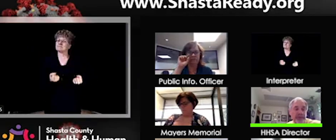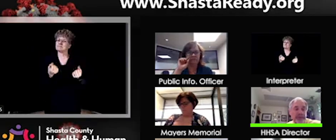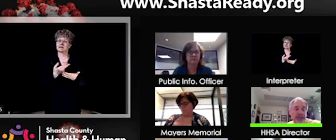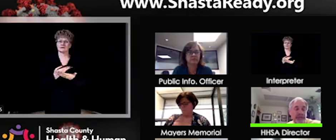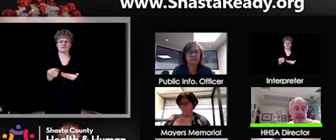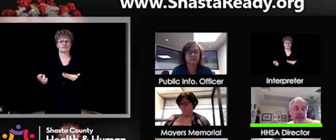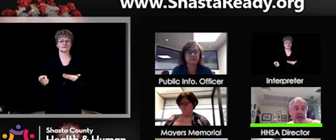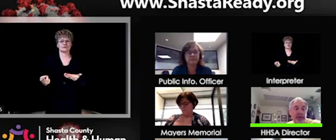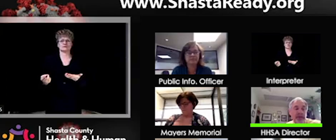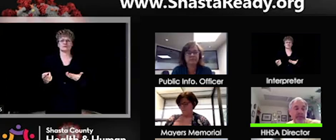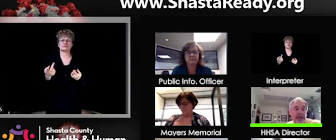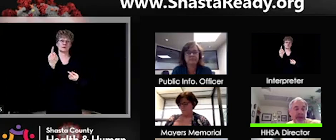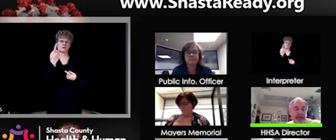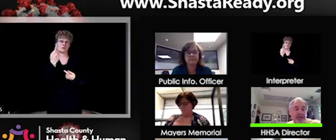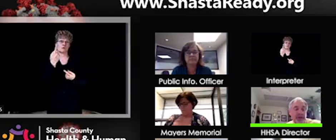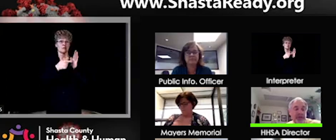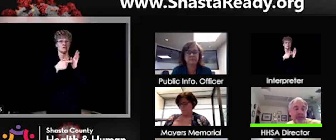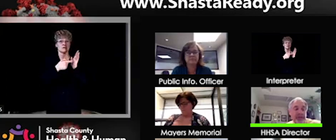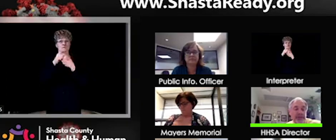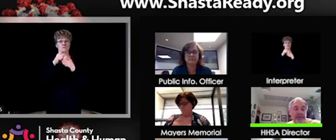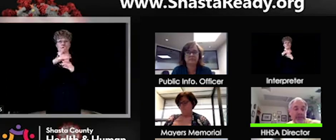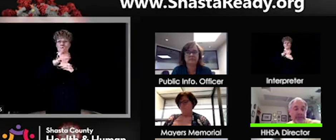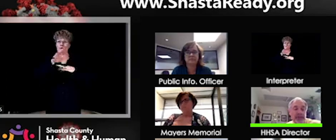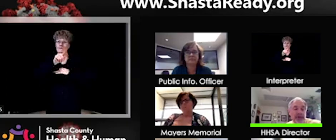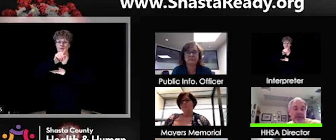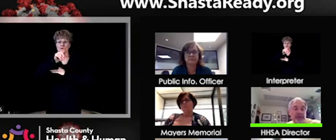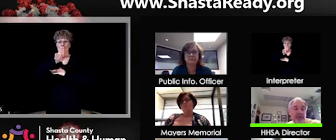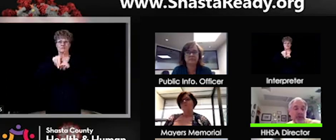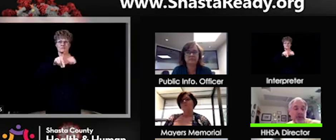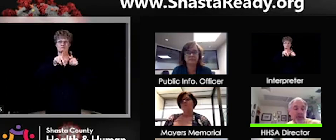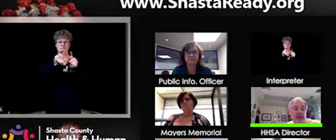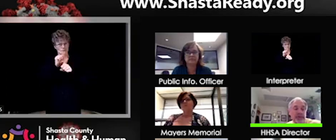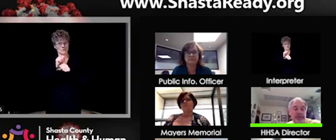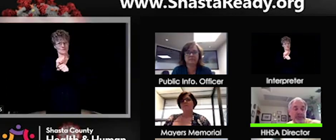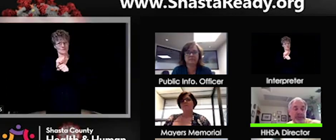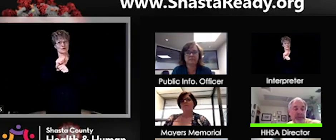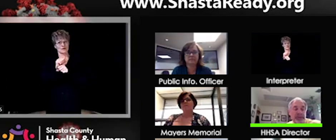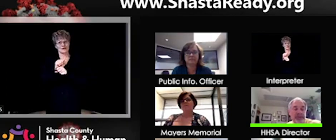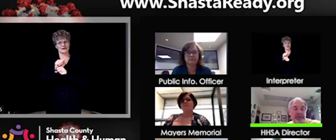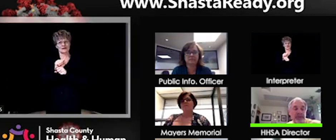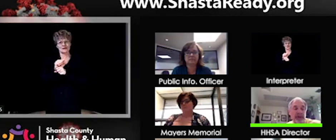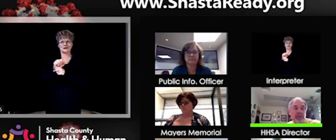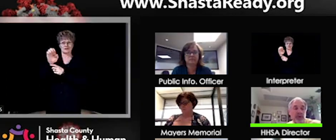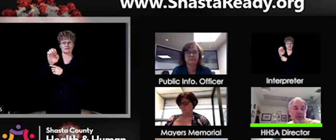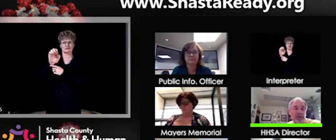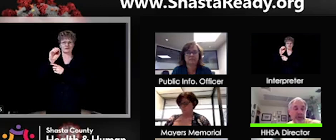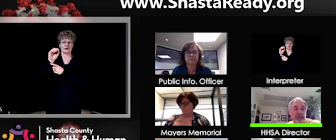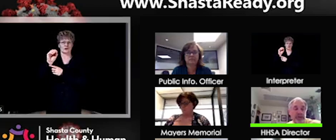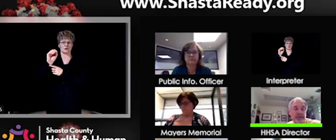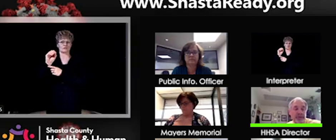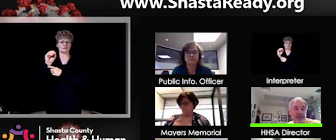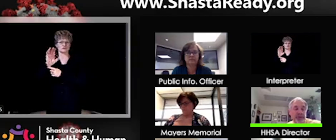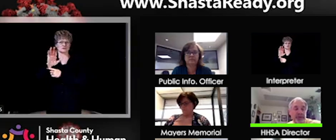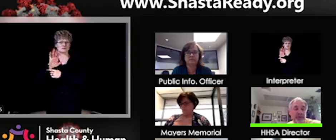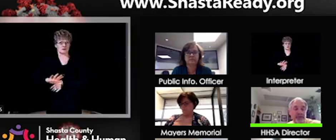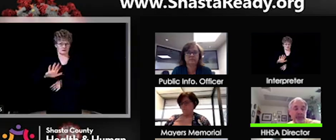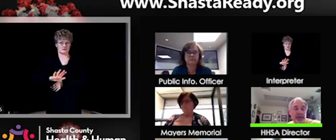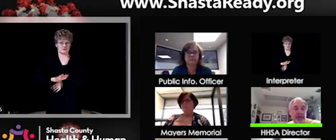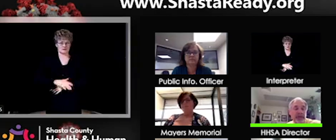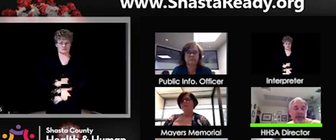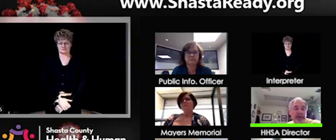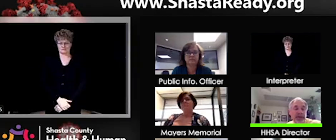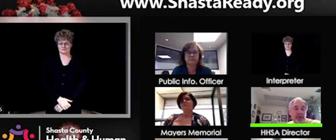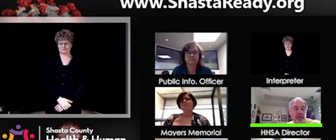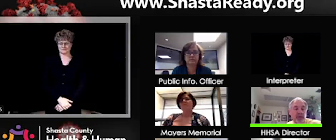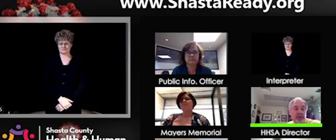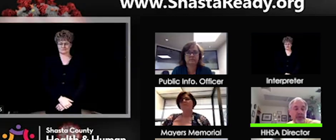operation center, for example. Uh, as far as the, the health officer orders related to the stay at home order and other restrictions on